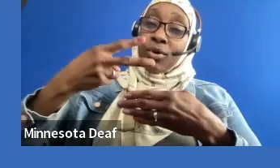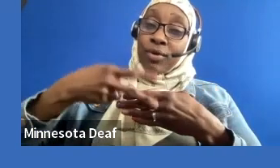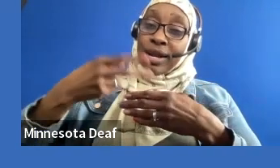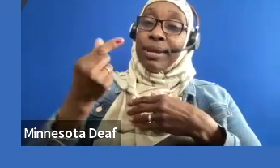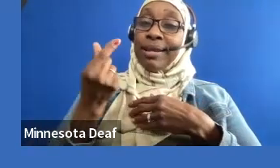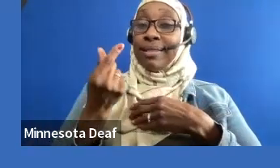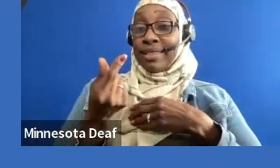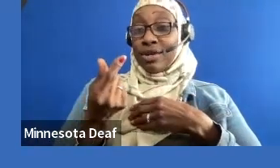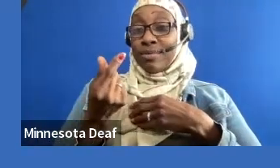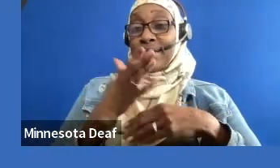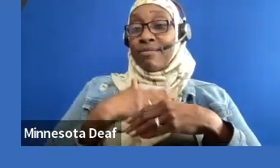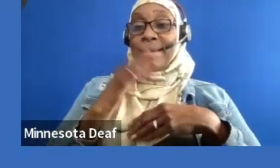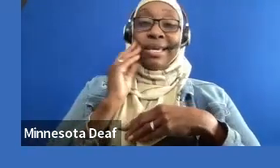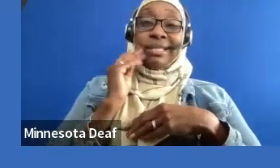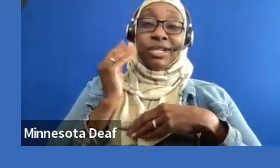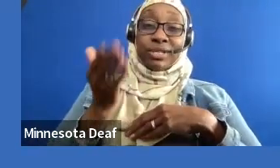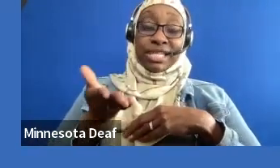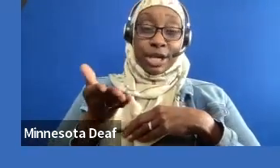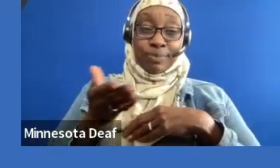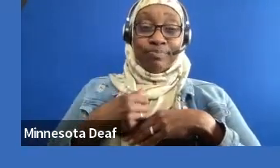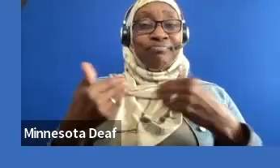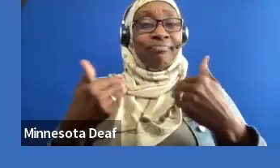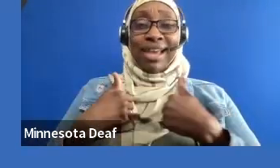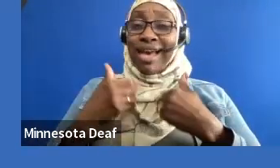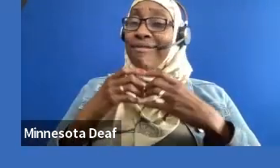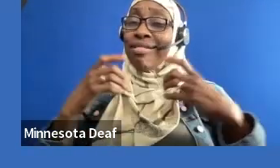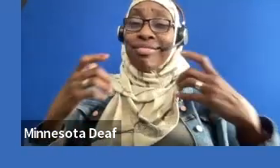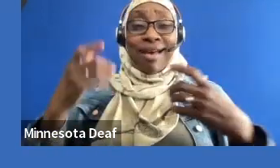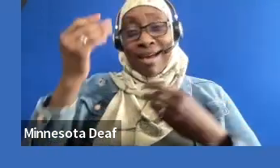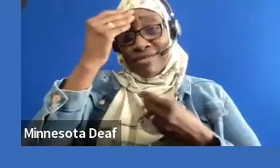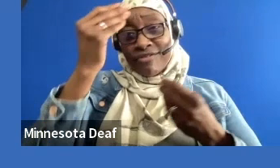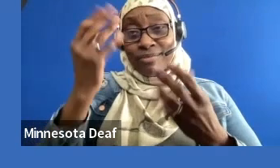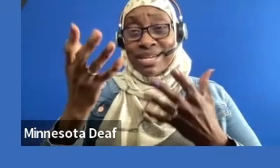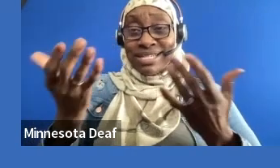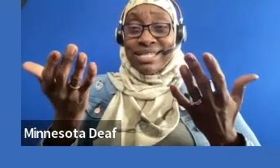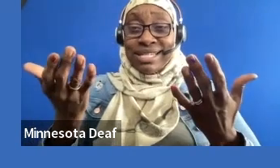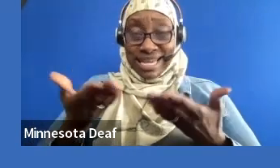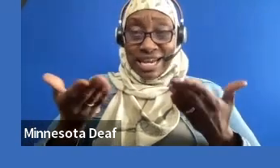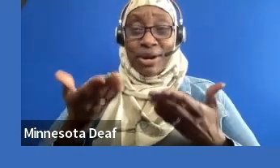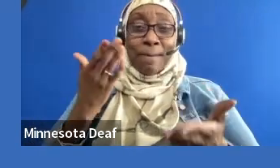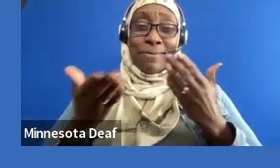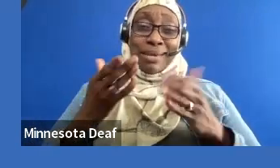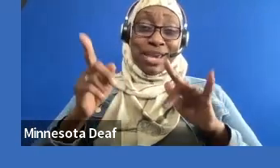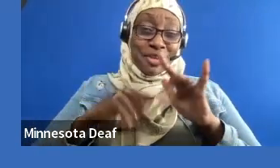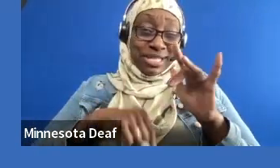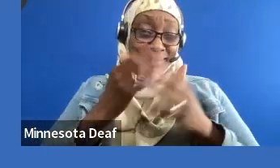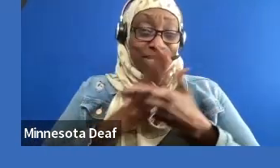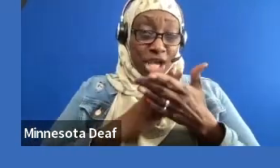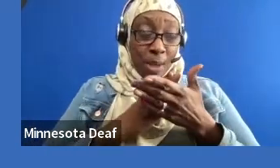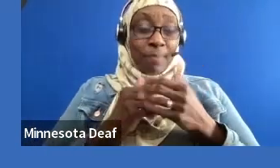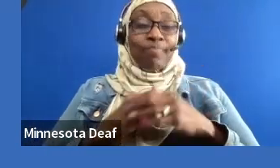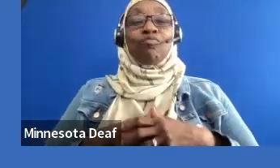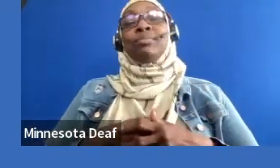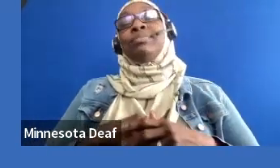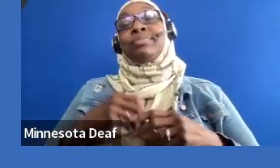my slide deck. There's a lot here. I will probably skip over some of it. It is extremely long, but it will provide a nice